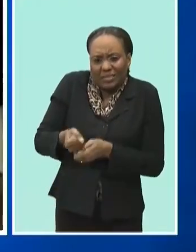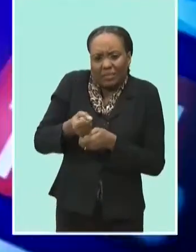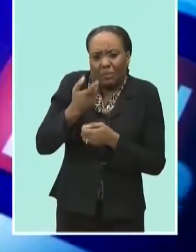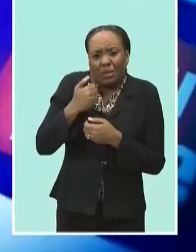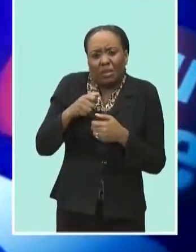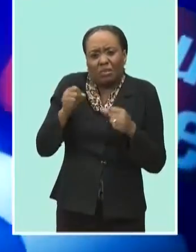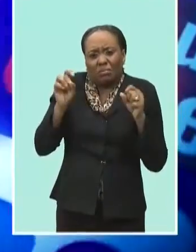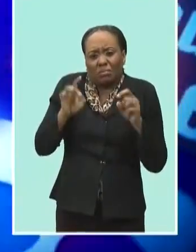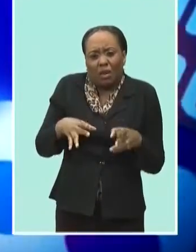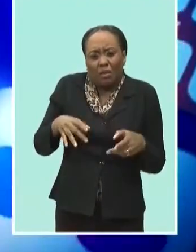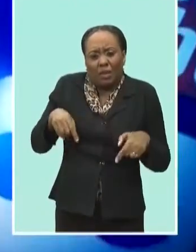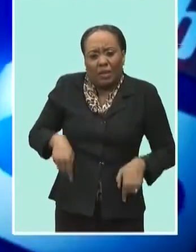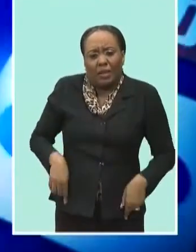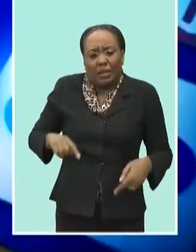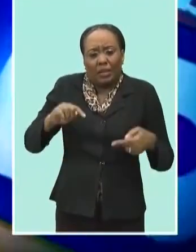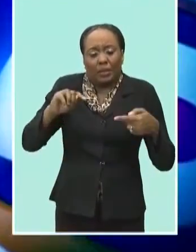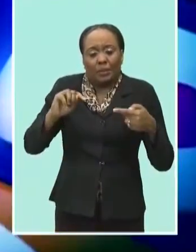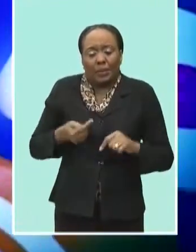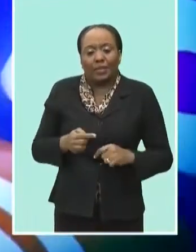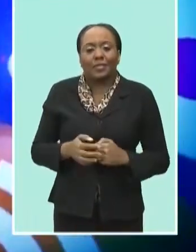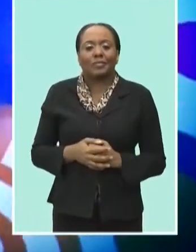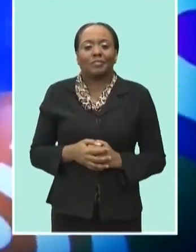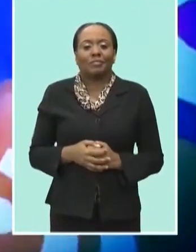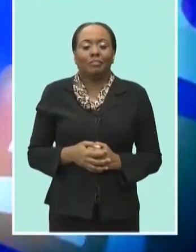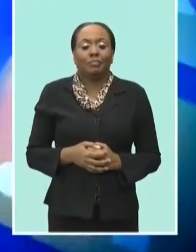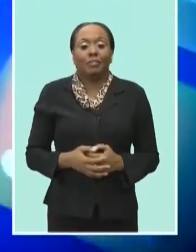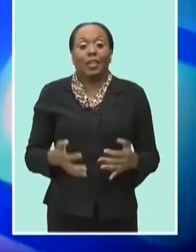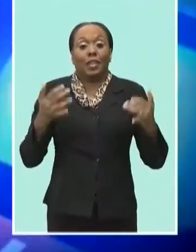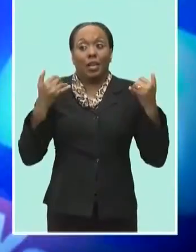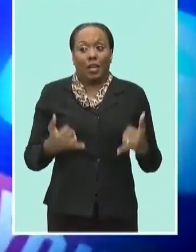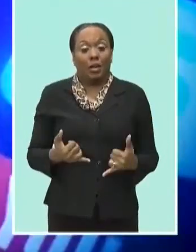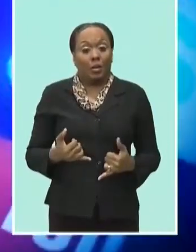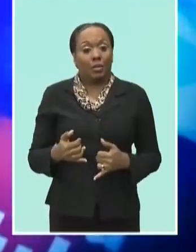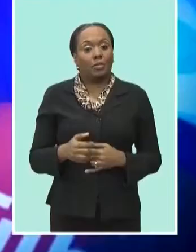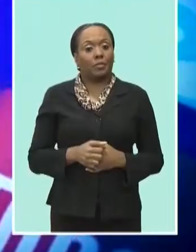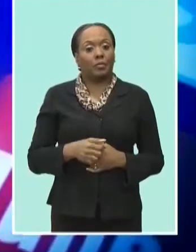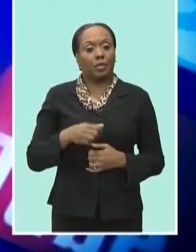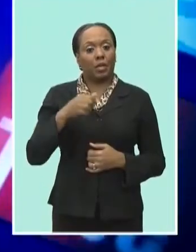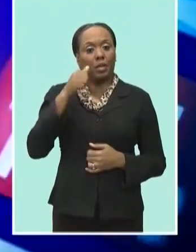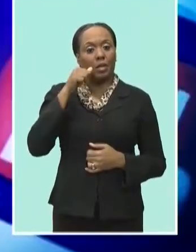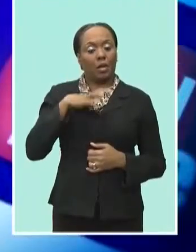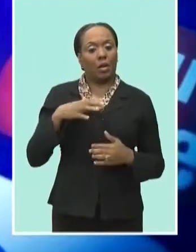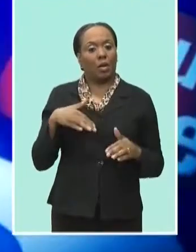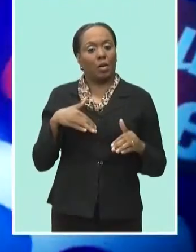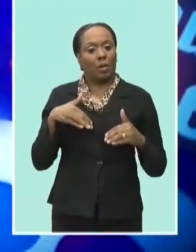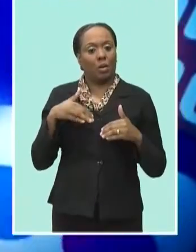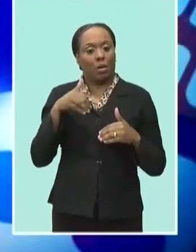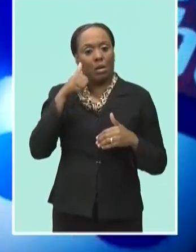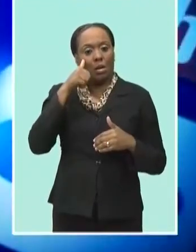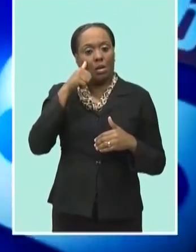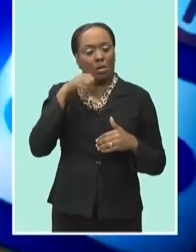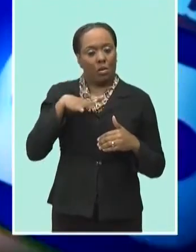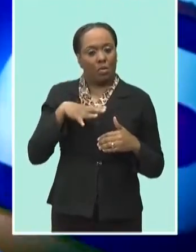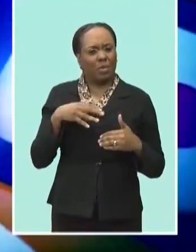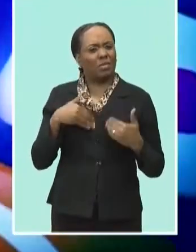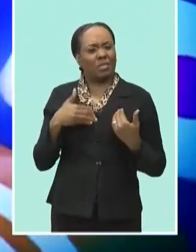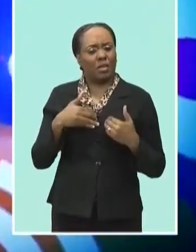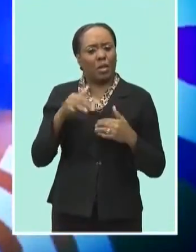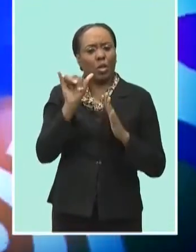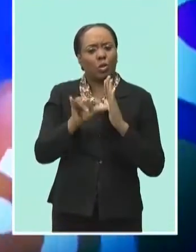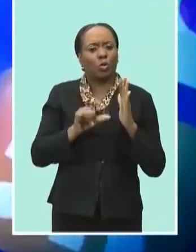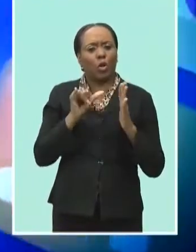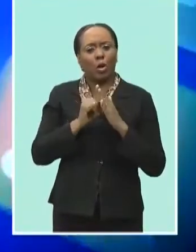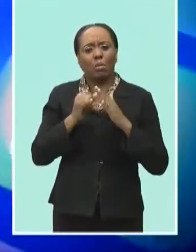pain. And this young lady has also gone viral on YouTube. She's an Instagram blogger who broke down in